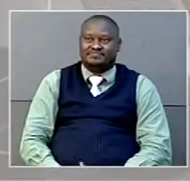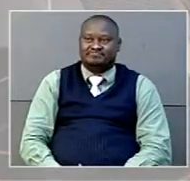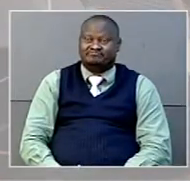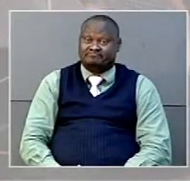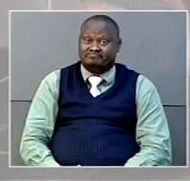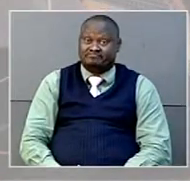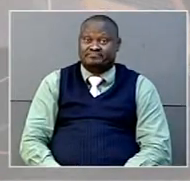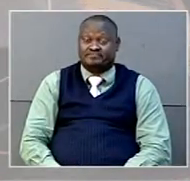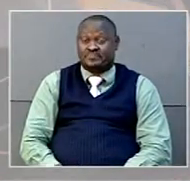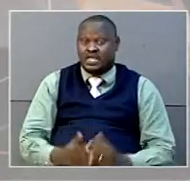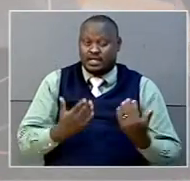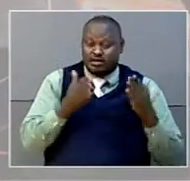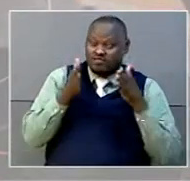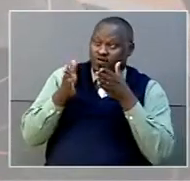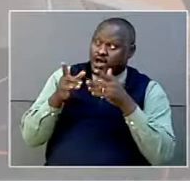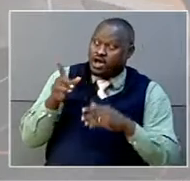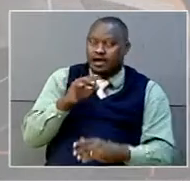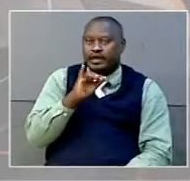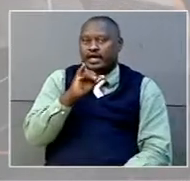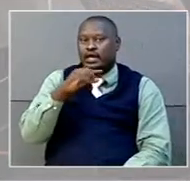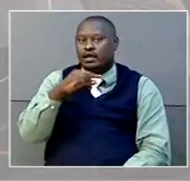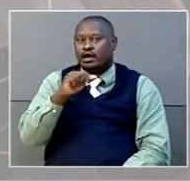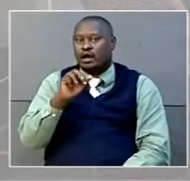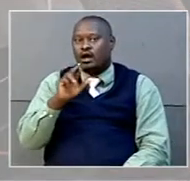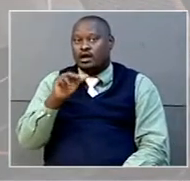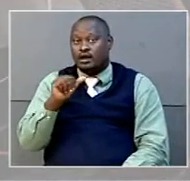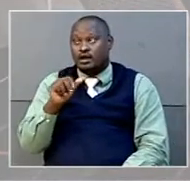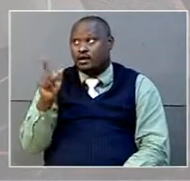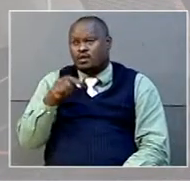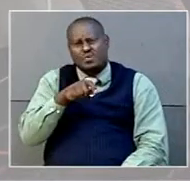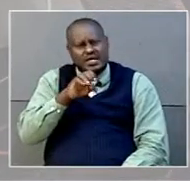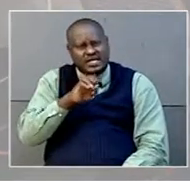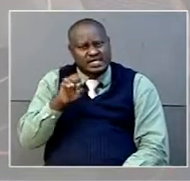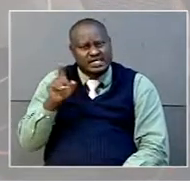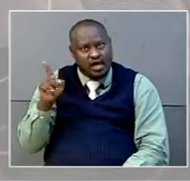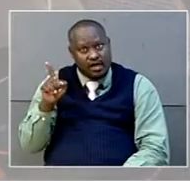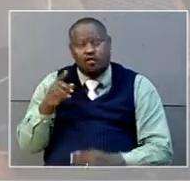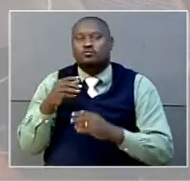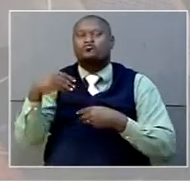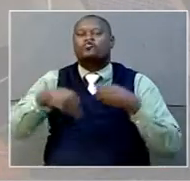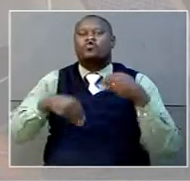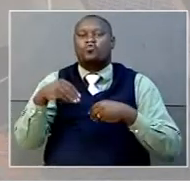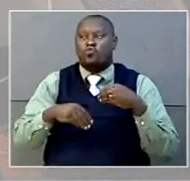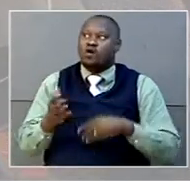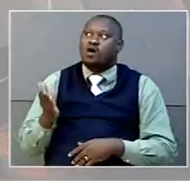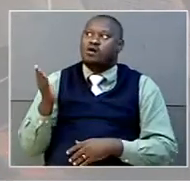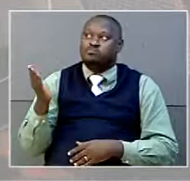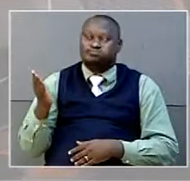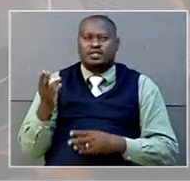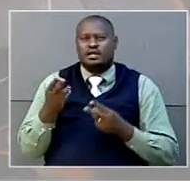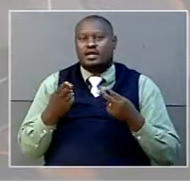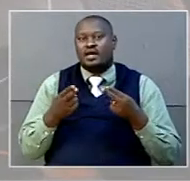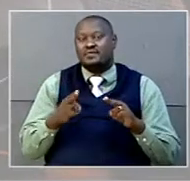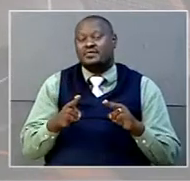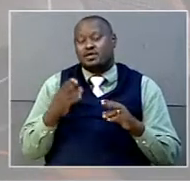To Igarra now, where Igarra East residents are electing their Member of Parliament in a by-election caused by